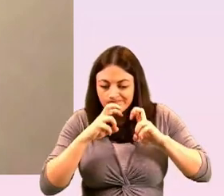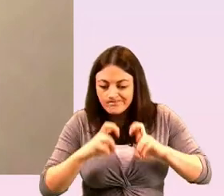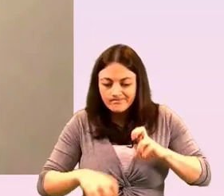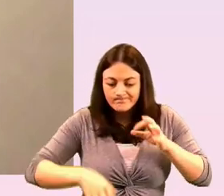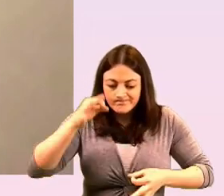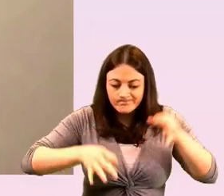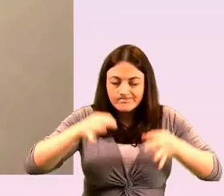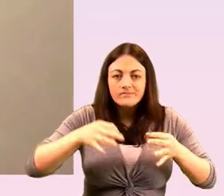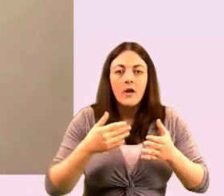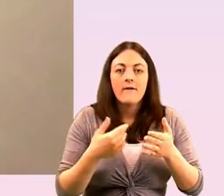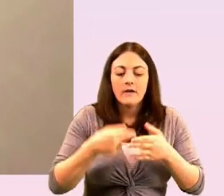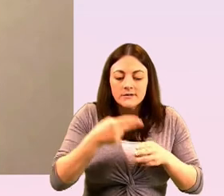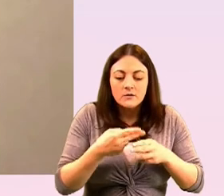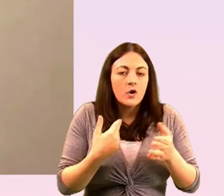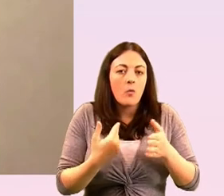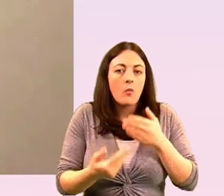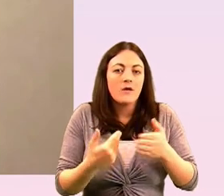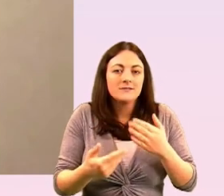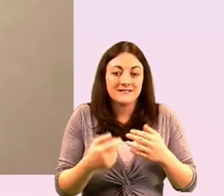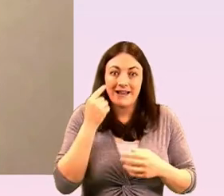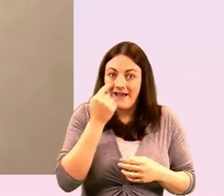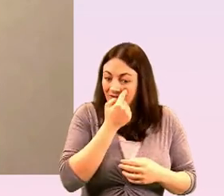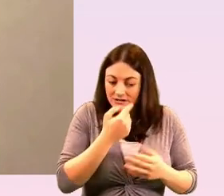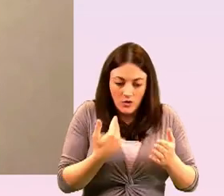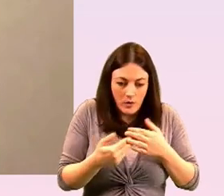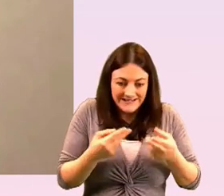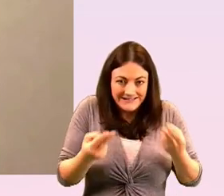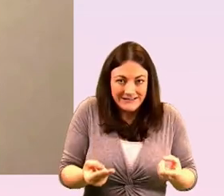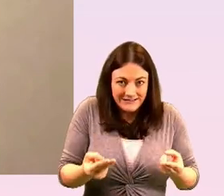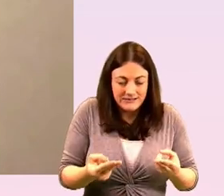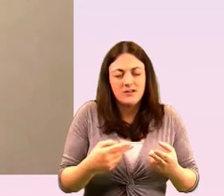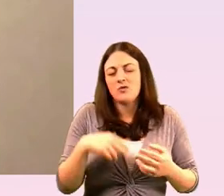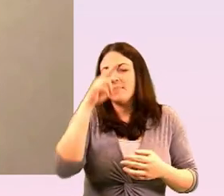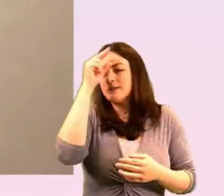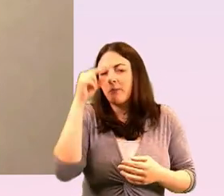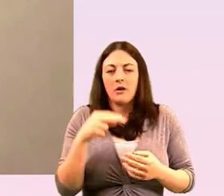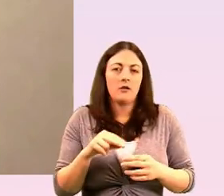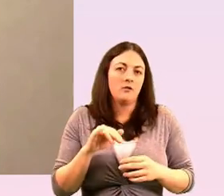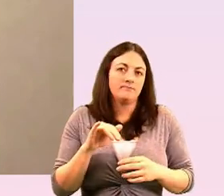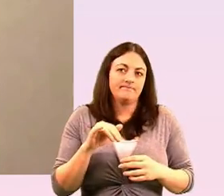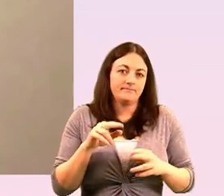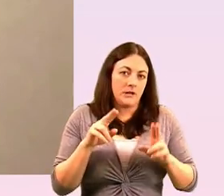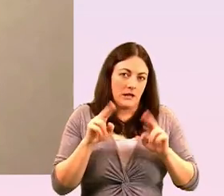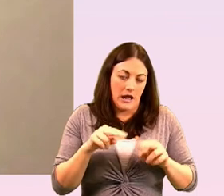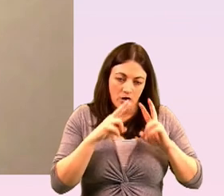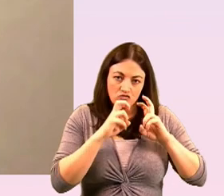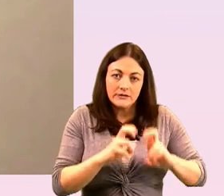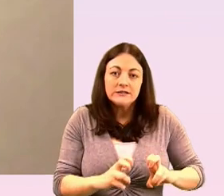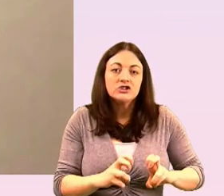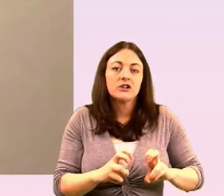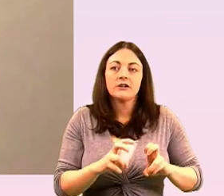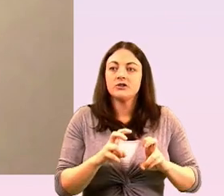about what the need is and very often that's done in a combination of ways it can be done through our research to uh